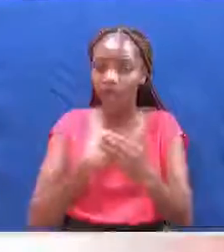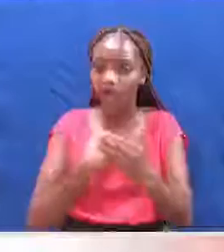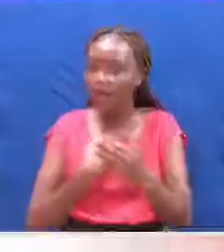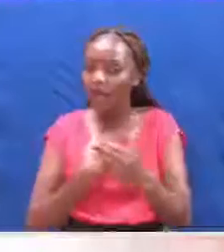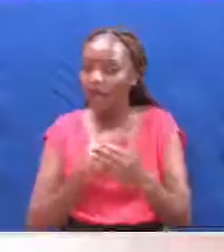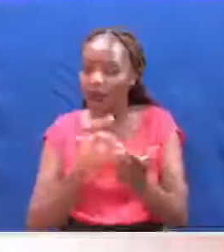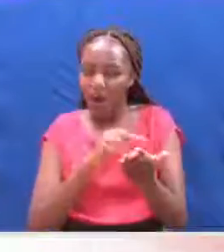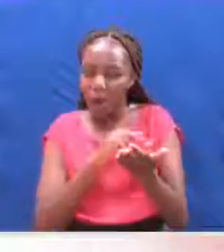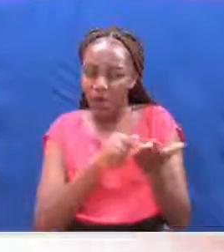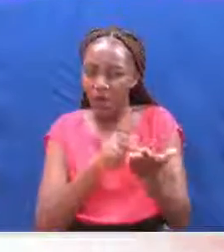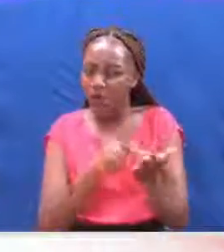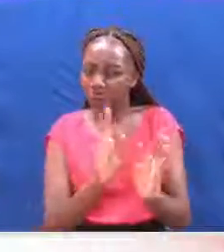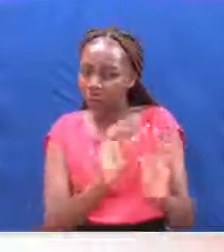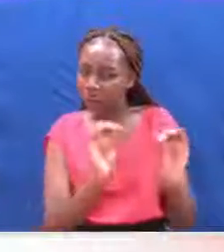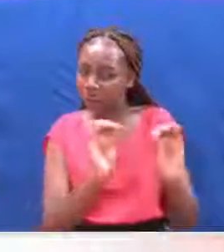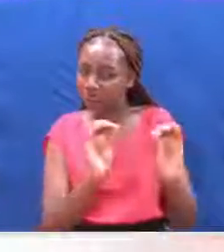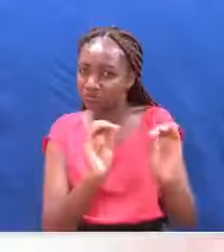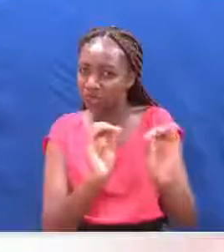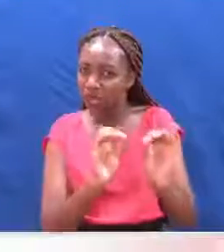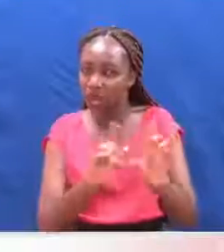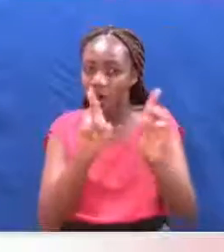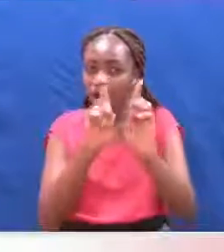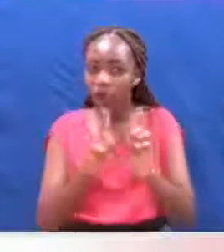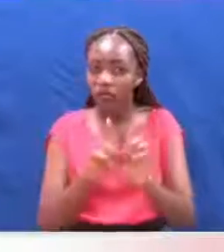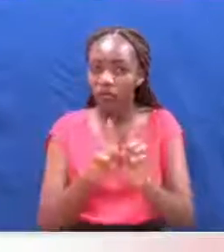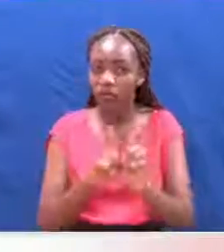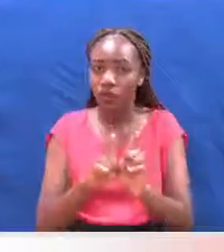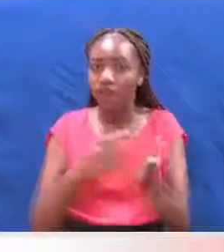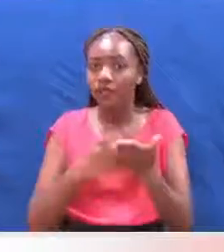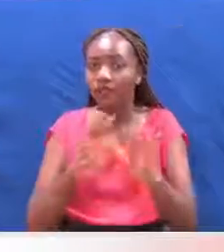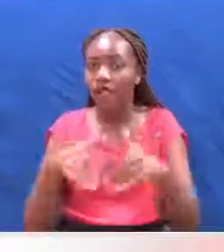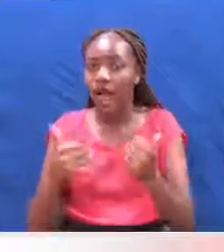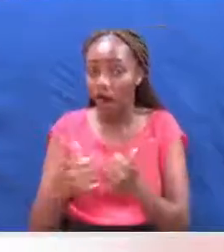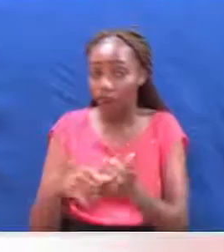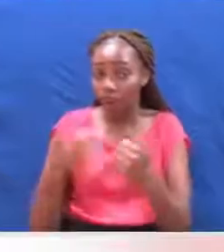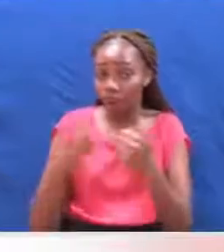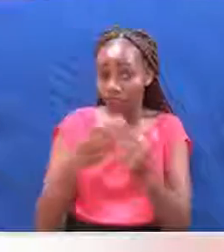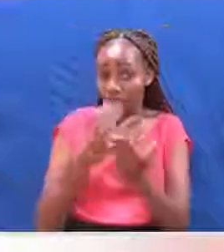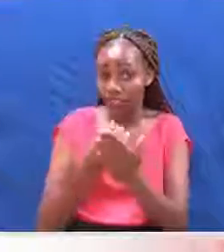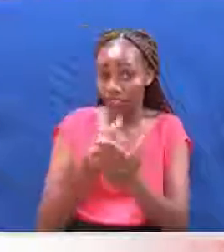aflatoxins. A kilogram of silage goes for eight shillings at the farm gate.